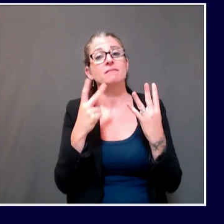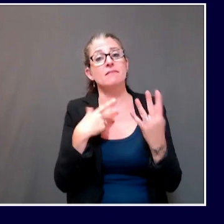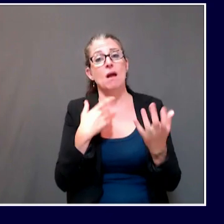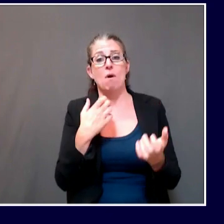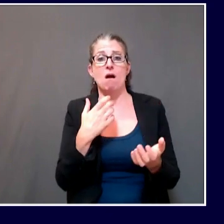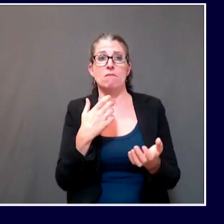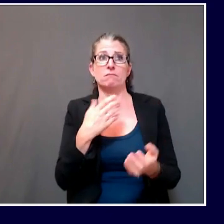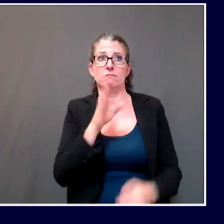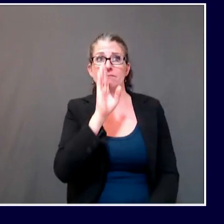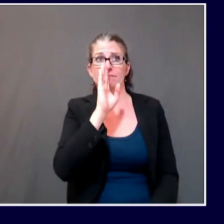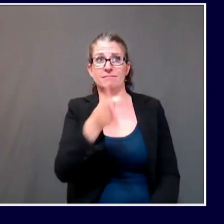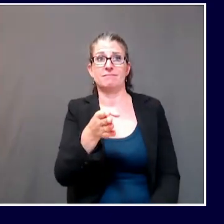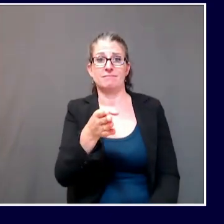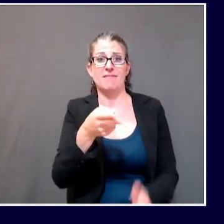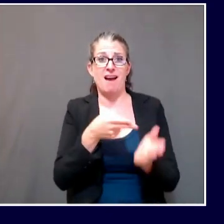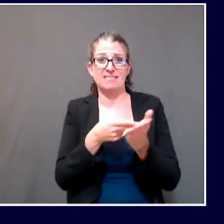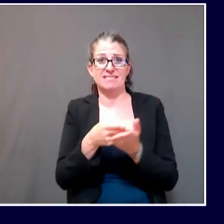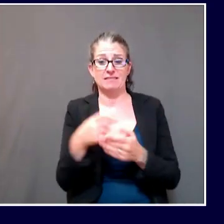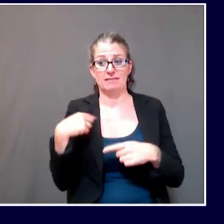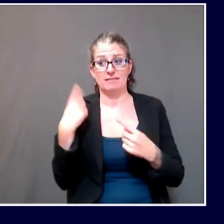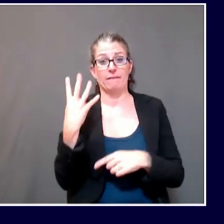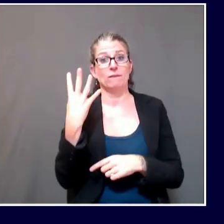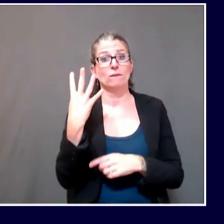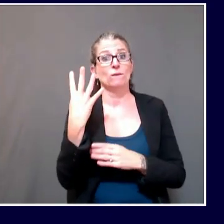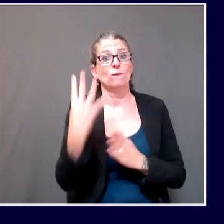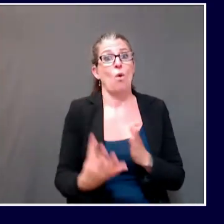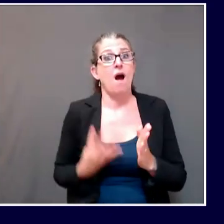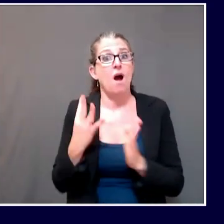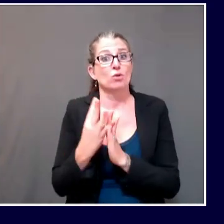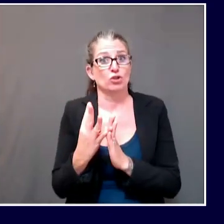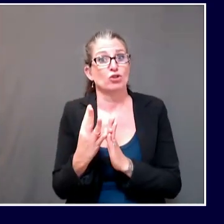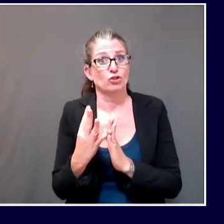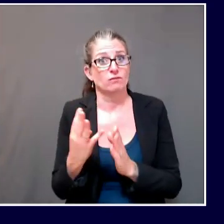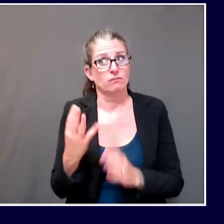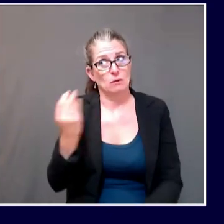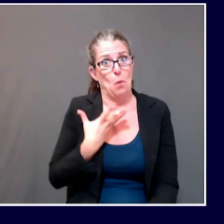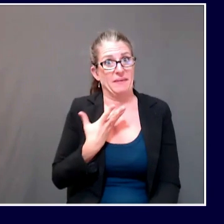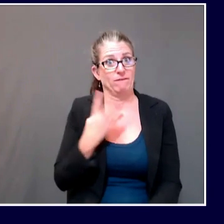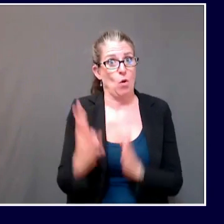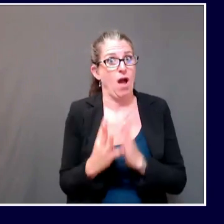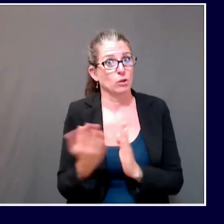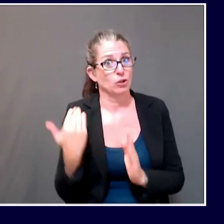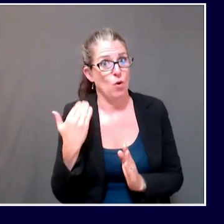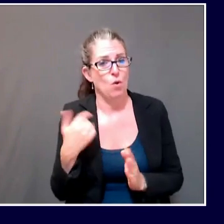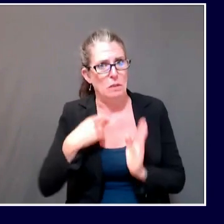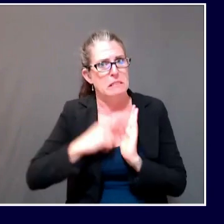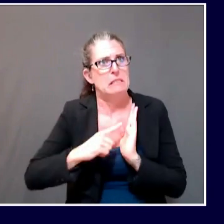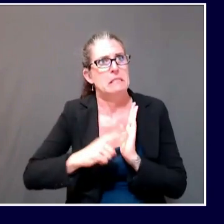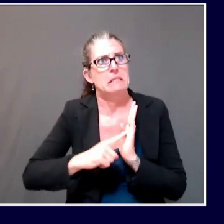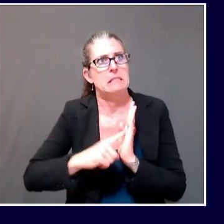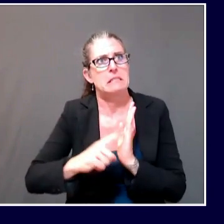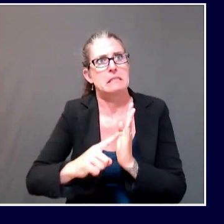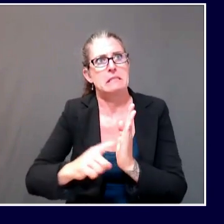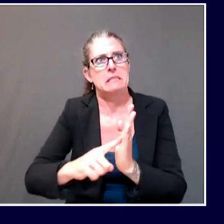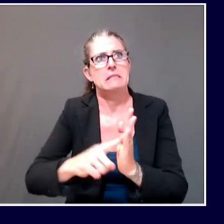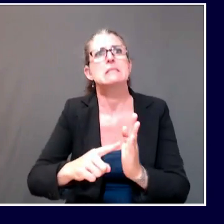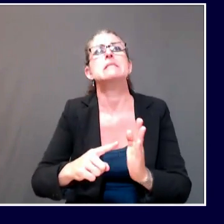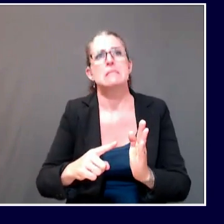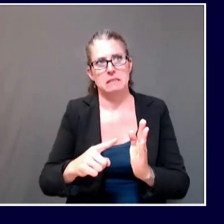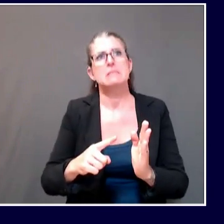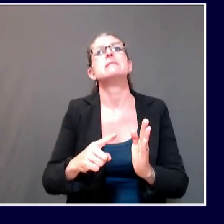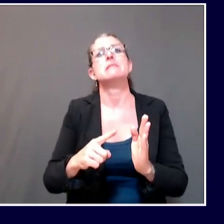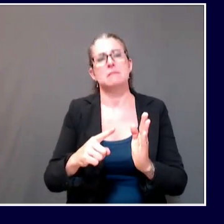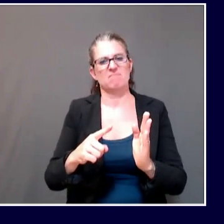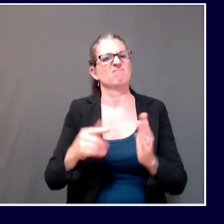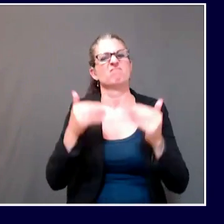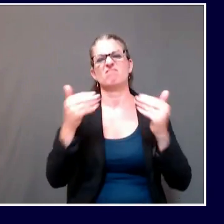whether we've detected all the cases or whether there might be additional ones. That is the precise reason why universal testing at the facility